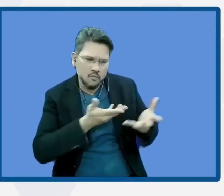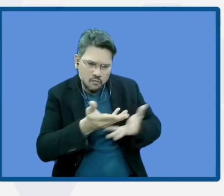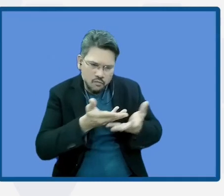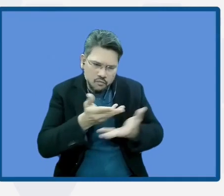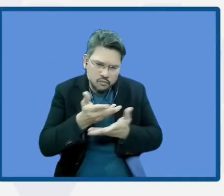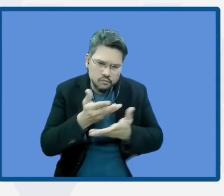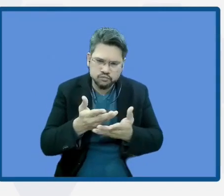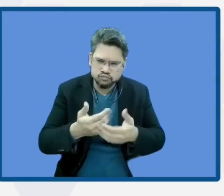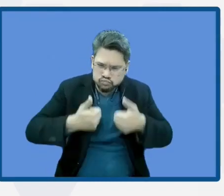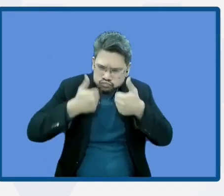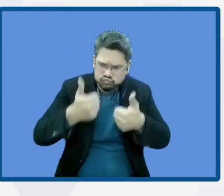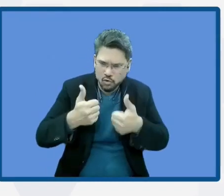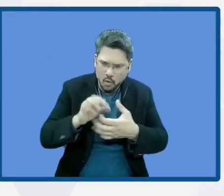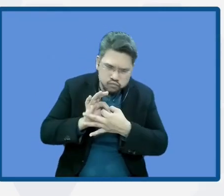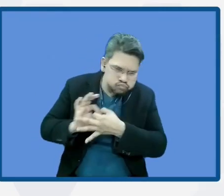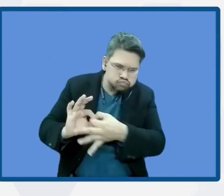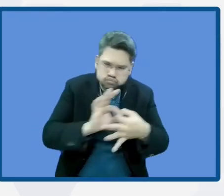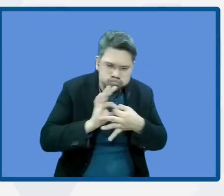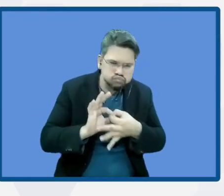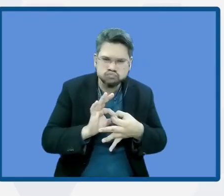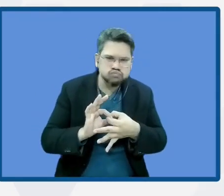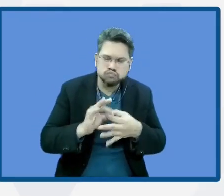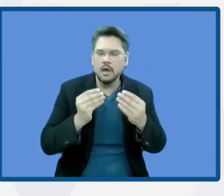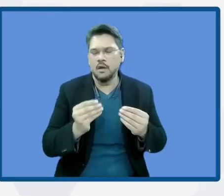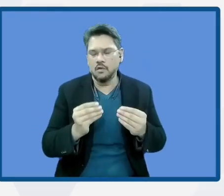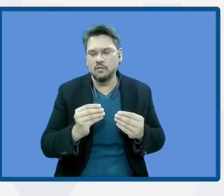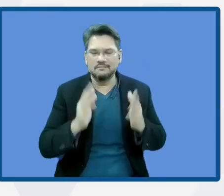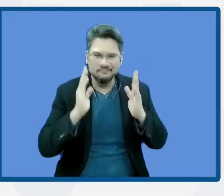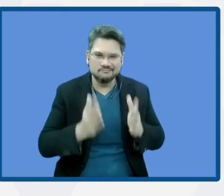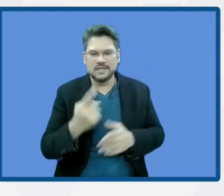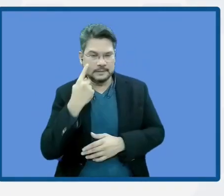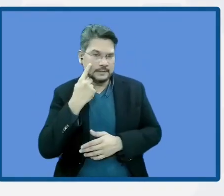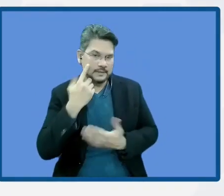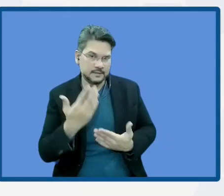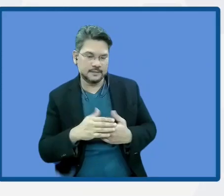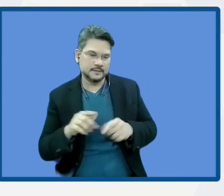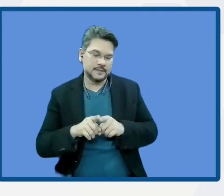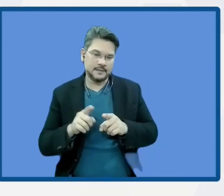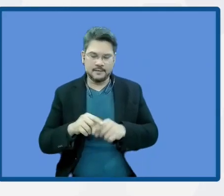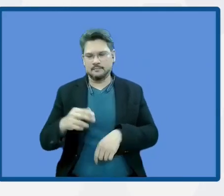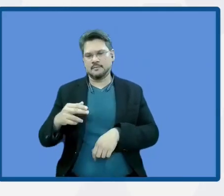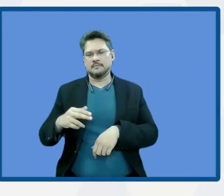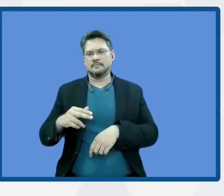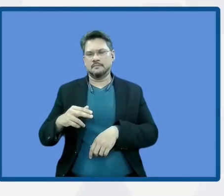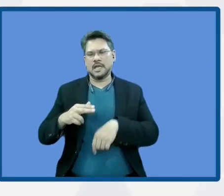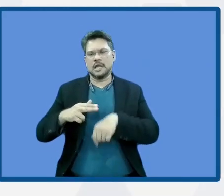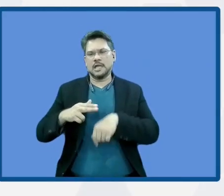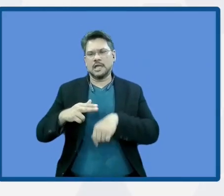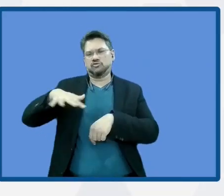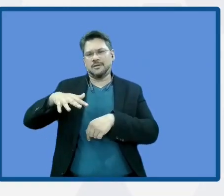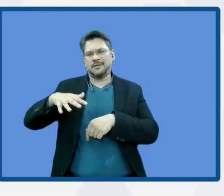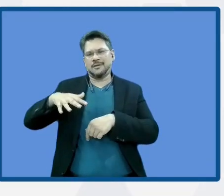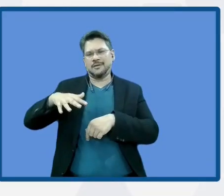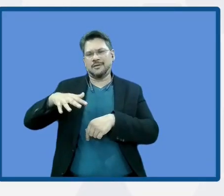National Planning Ministry in Guatemala to see what are these goals.